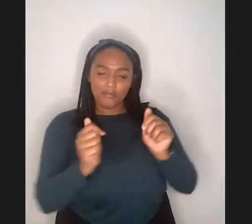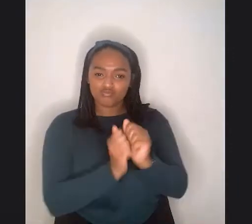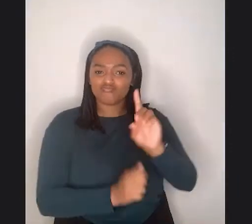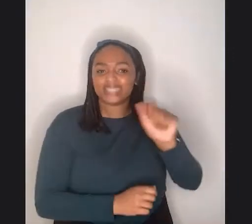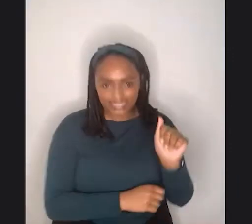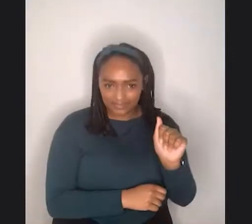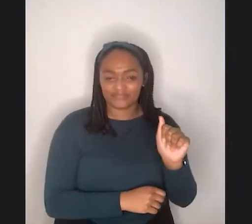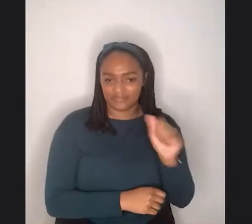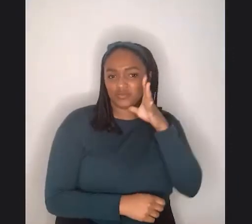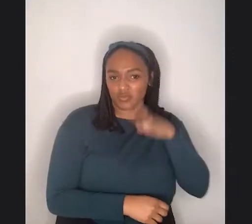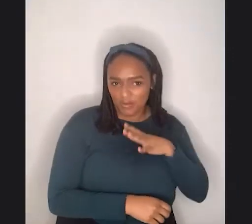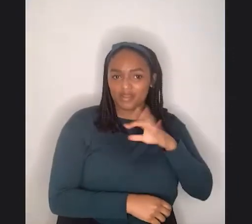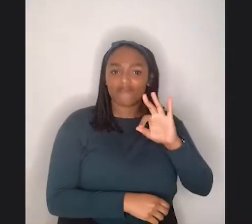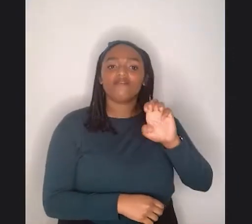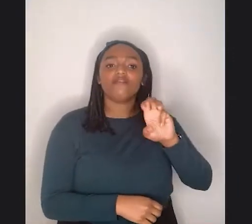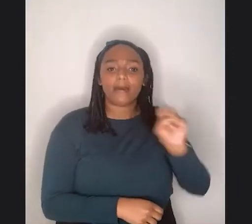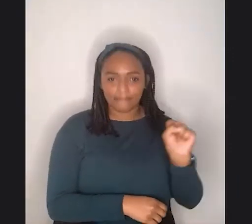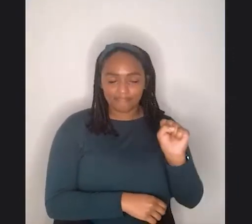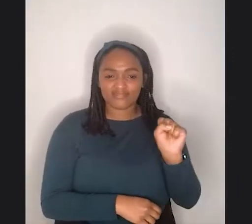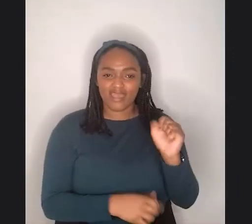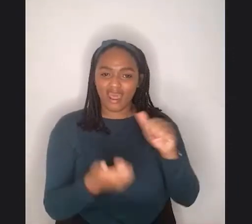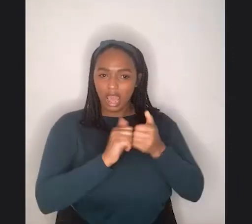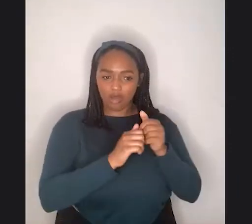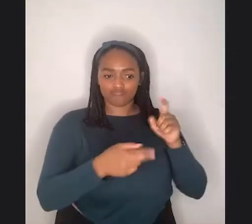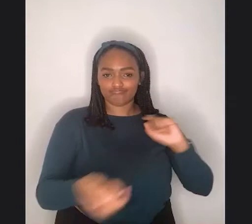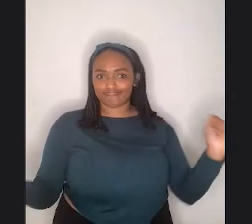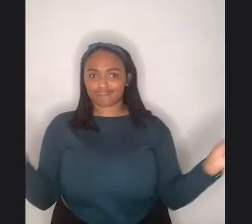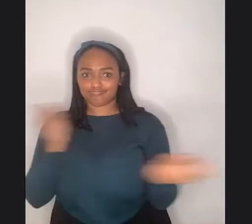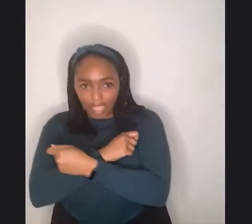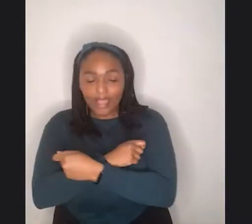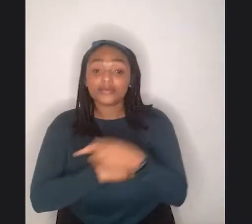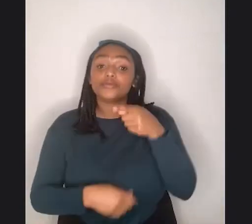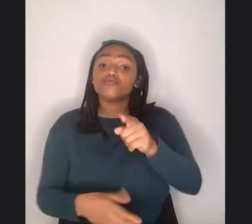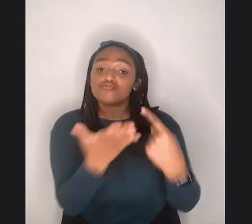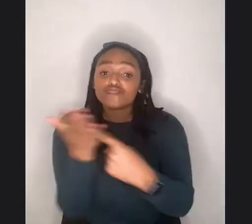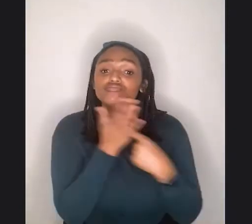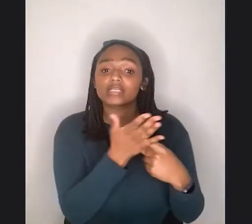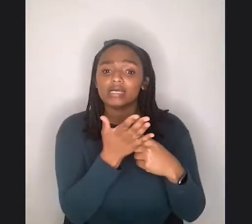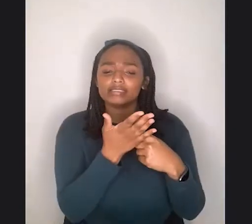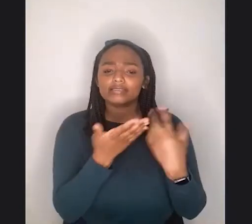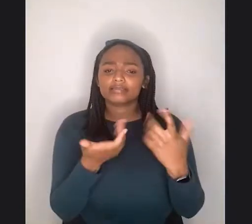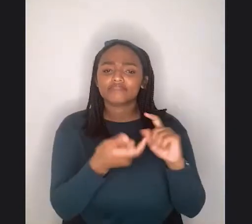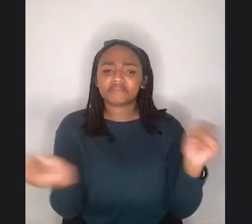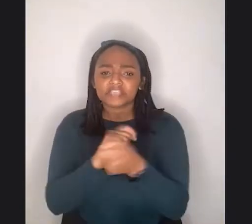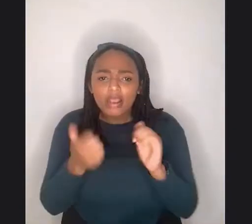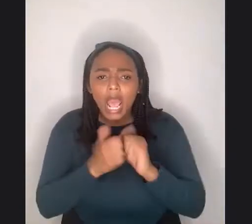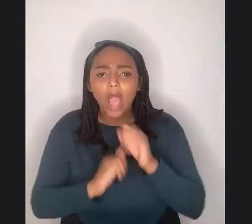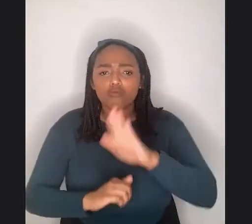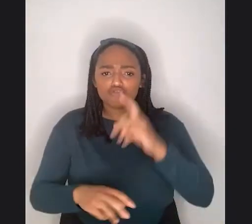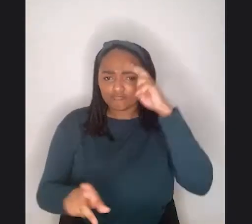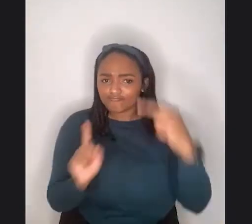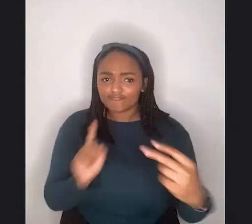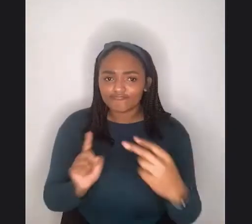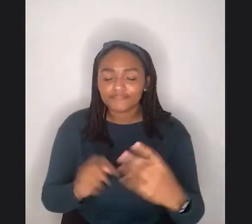the landscape has changed. Can you talk about how the landscape has changed and what your impressions are about that? It's changed